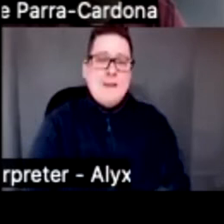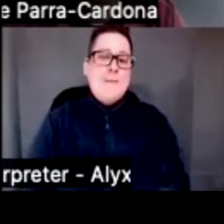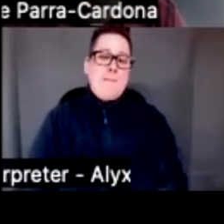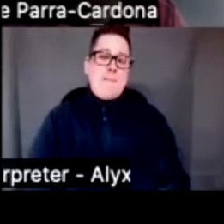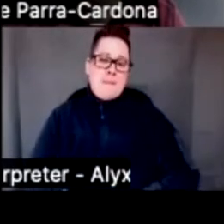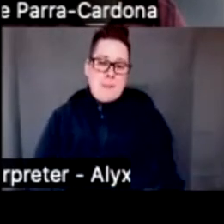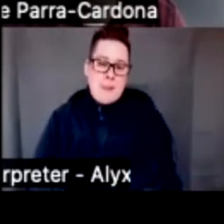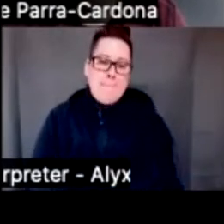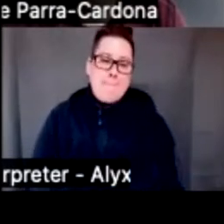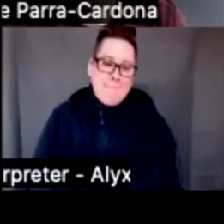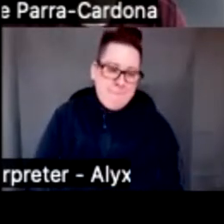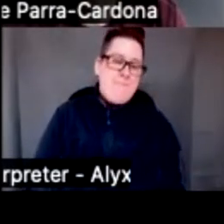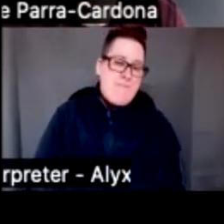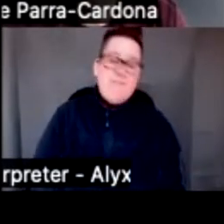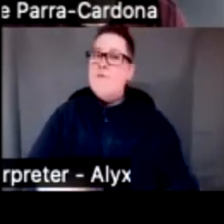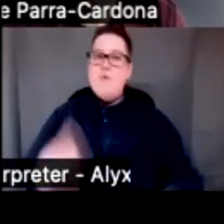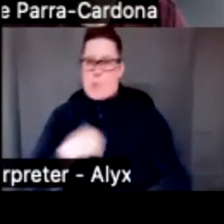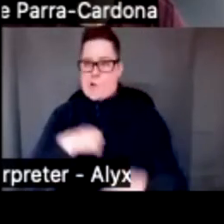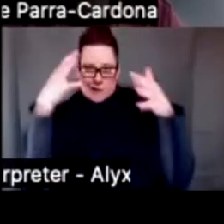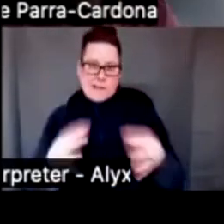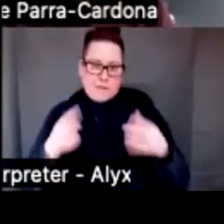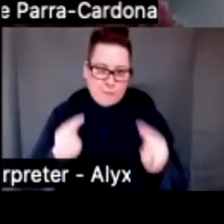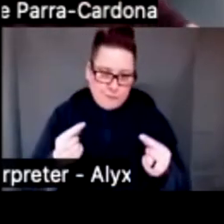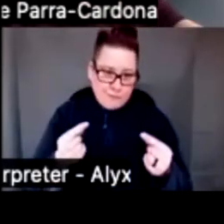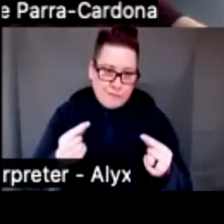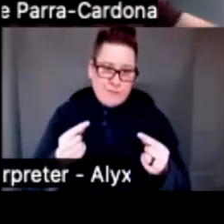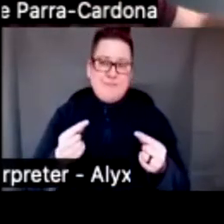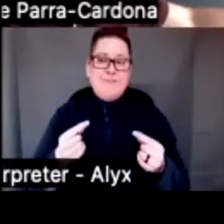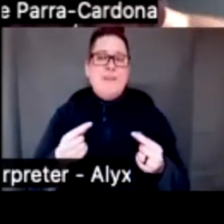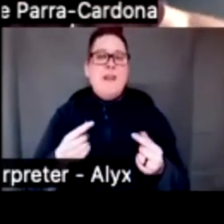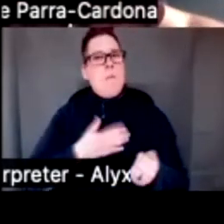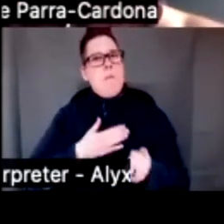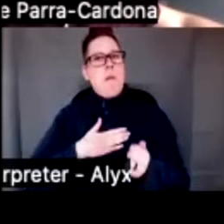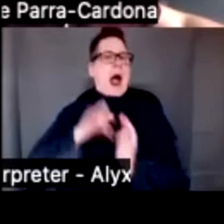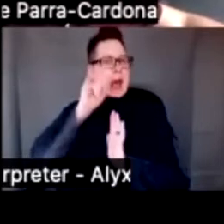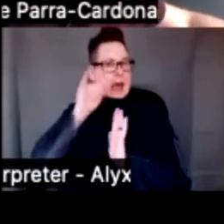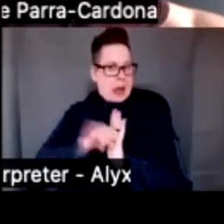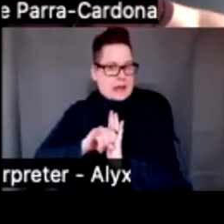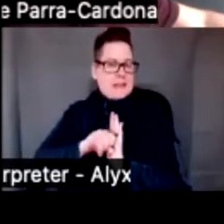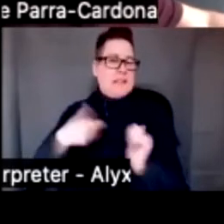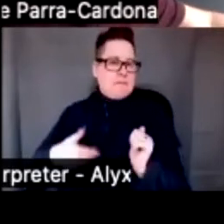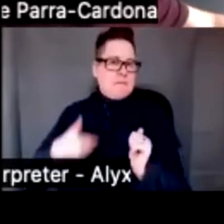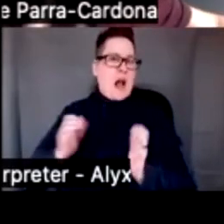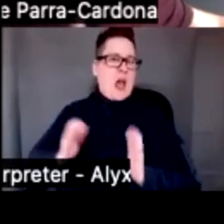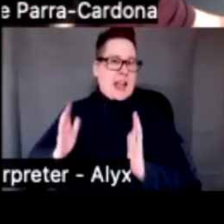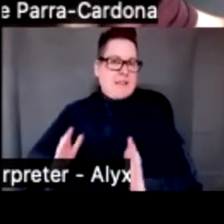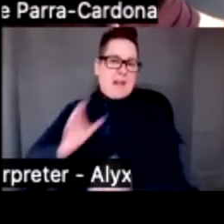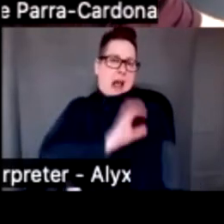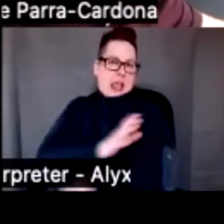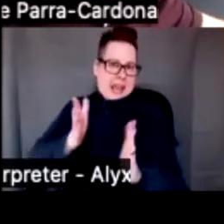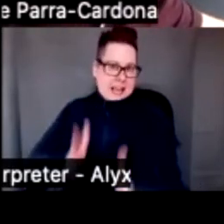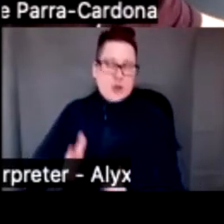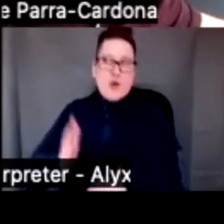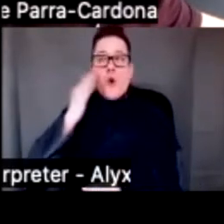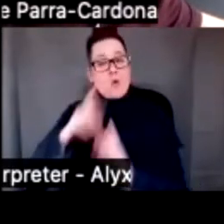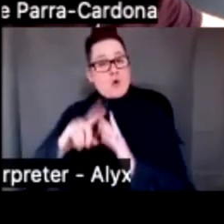the way we proceeded with that was pretty much informed by my identity as a clinician. When you start a clinical